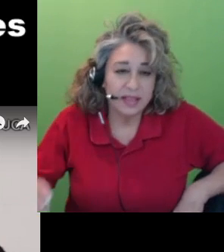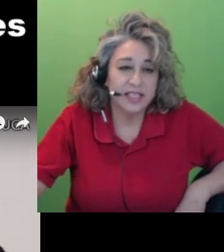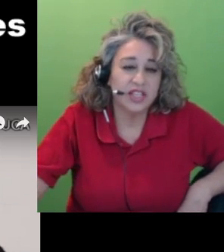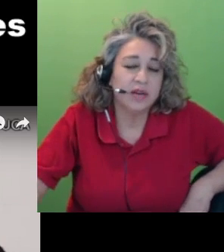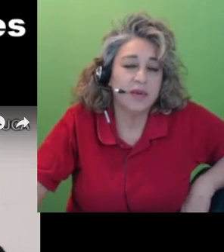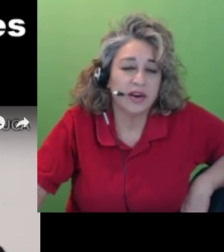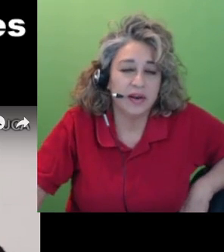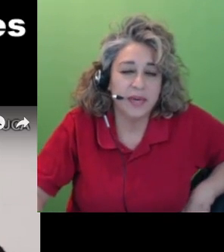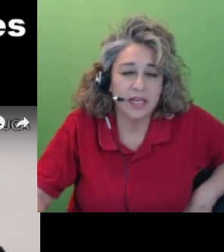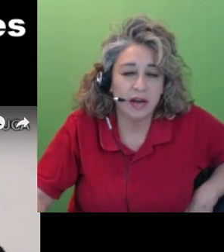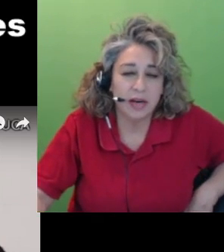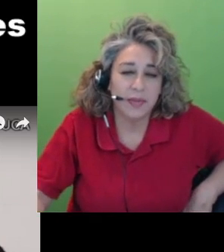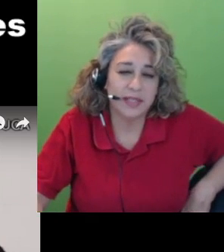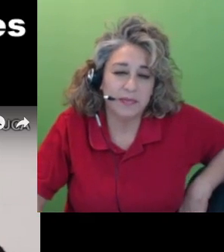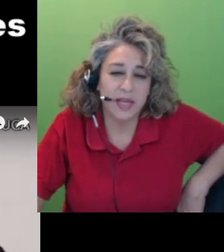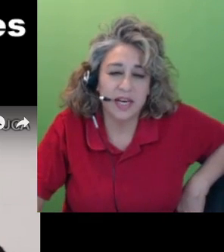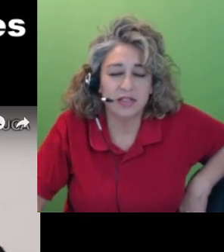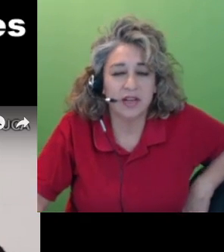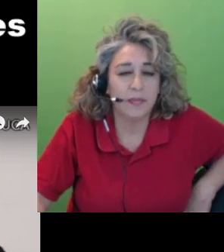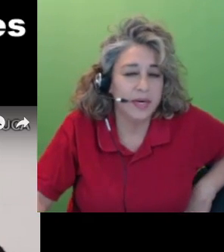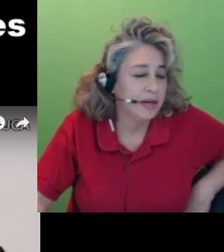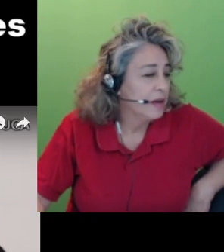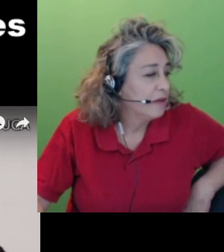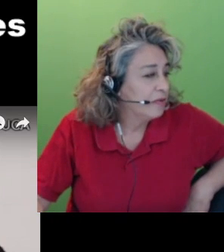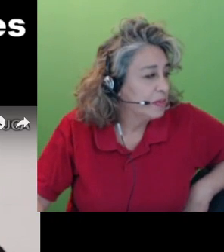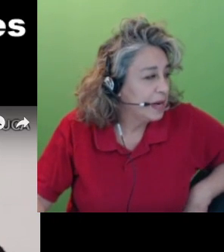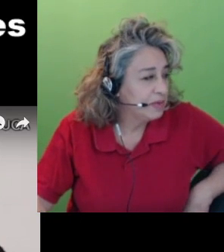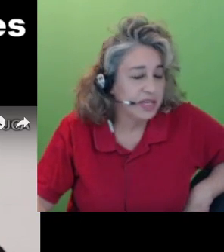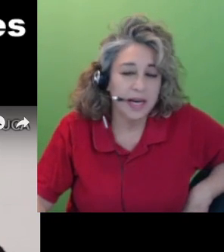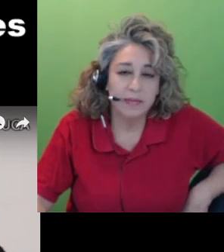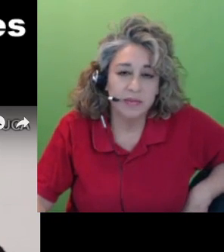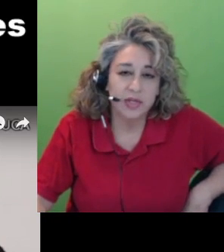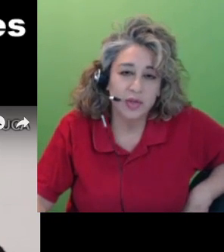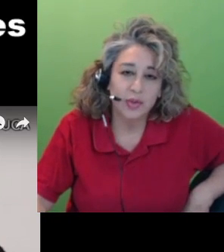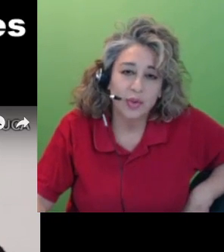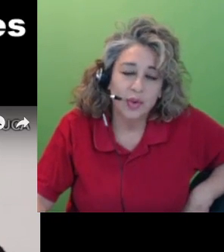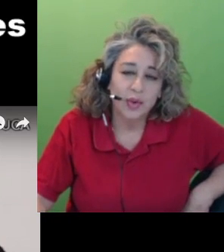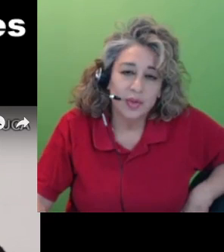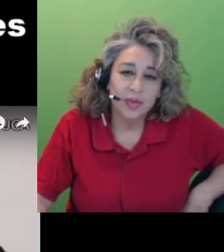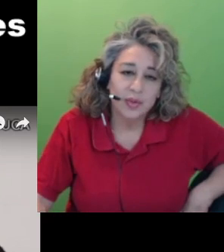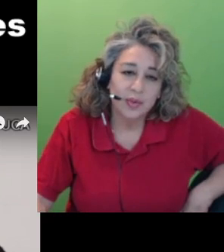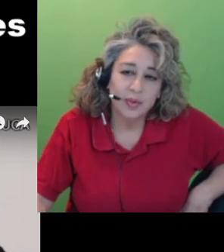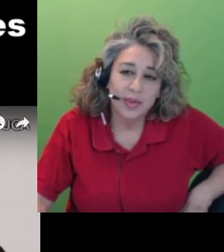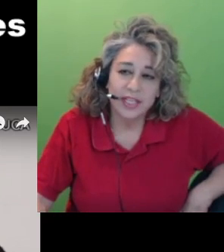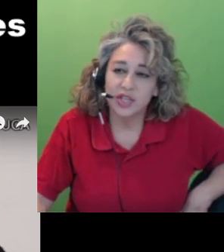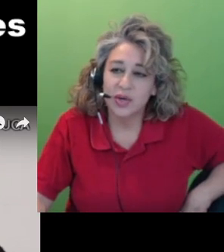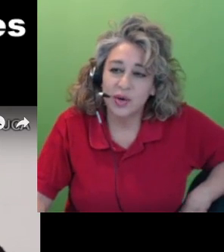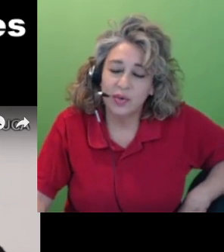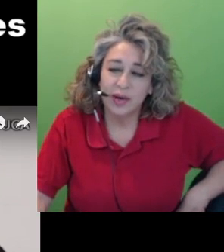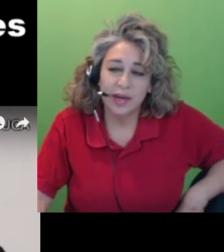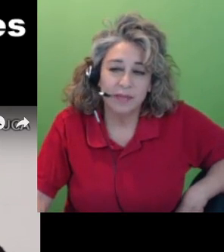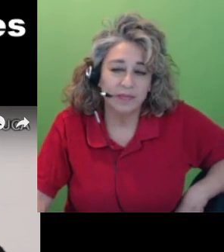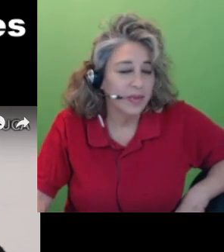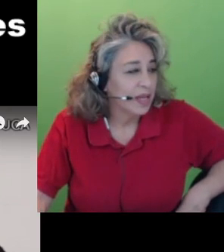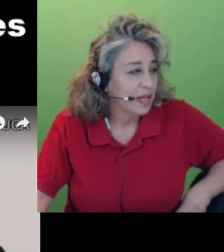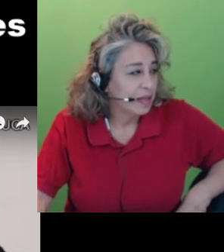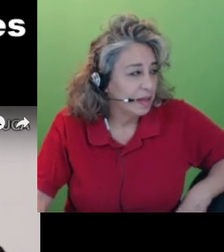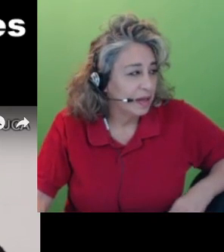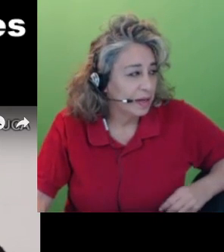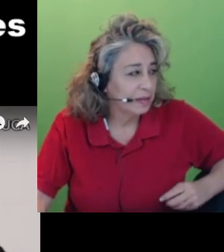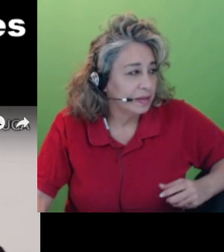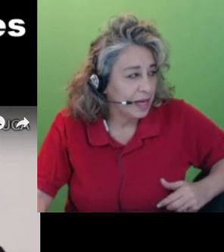these gentlemen are going to be talking about something and I'll stop it from time to time to to let you know um